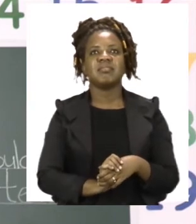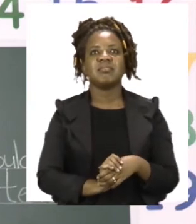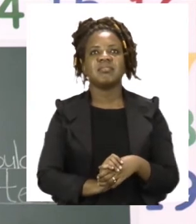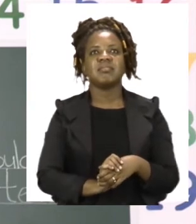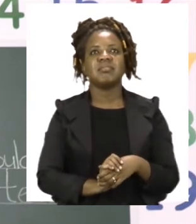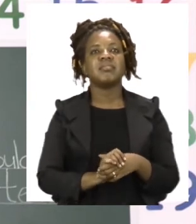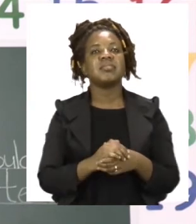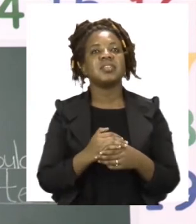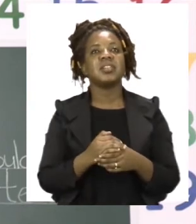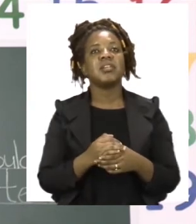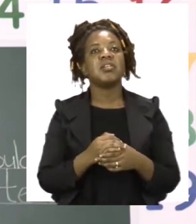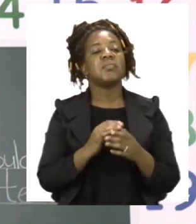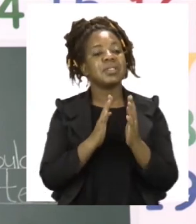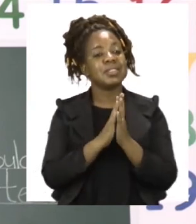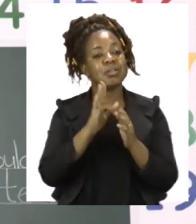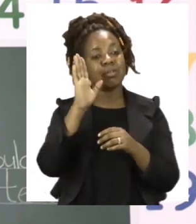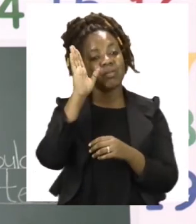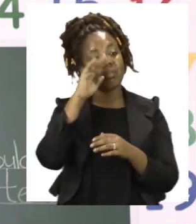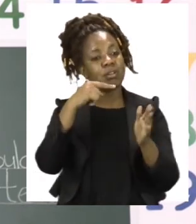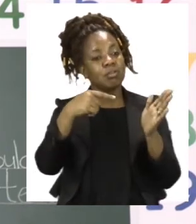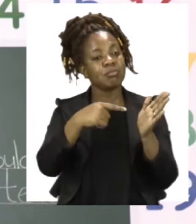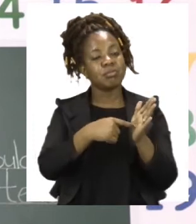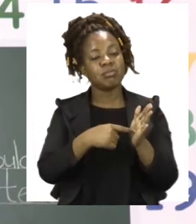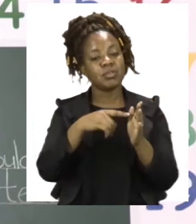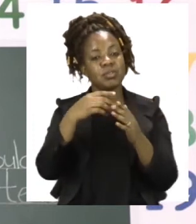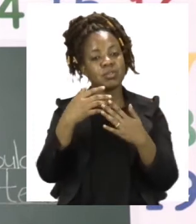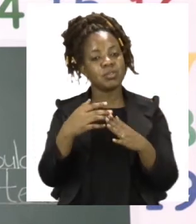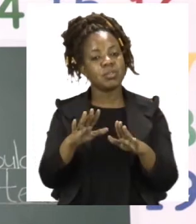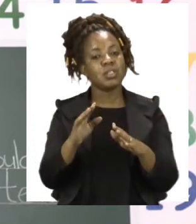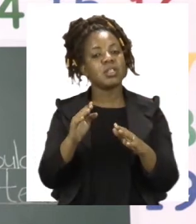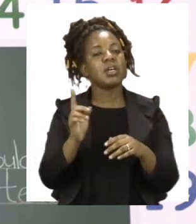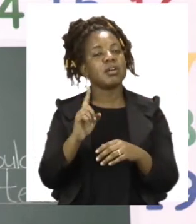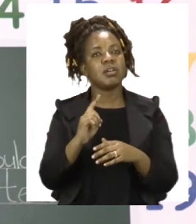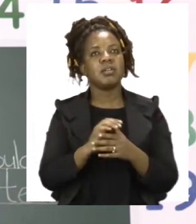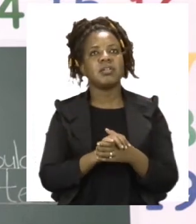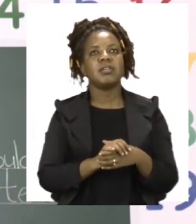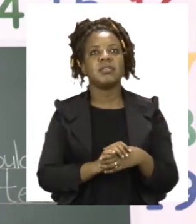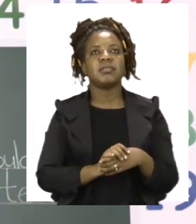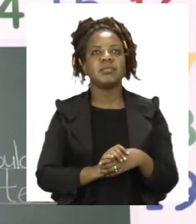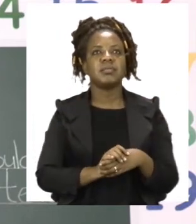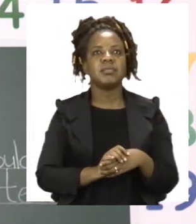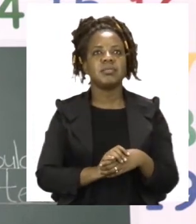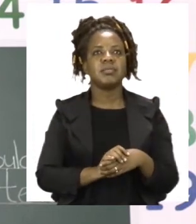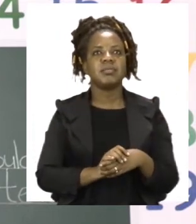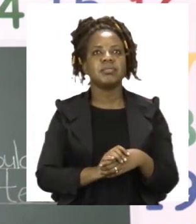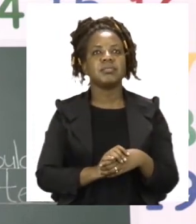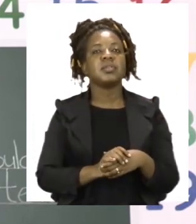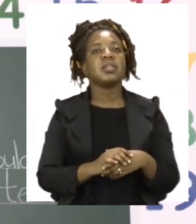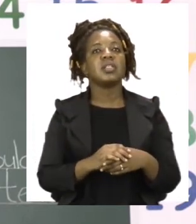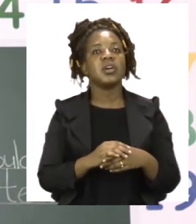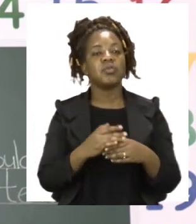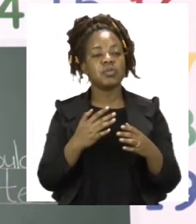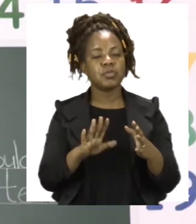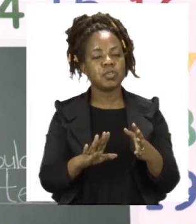Now, don't forget your full stop at the end. And when you are done with the sentence, I want you to tell me why you want to